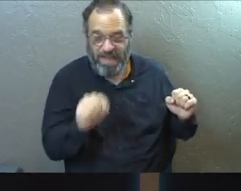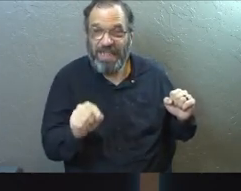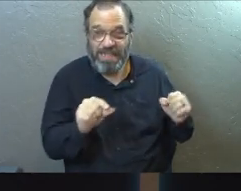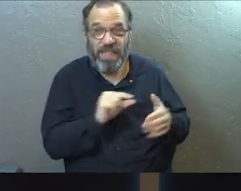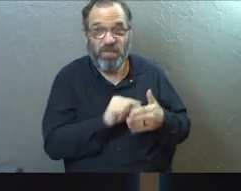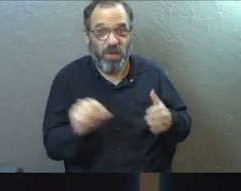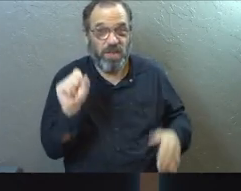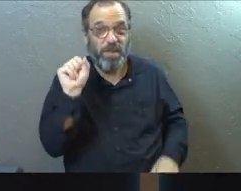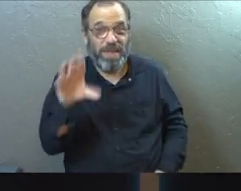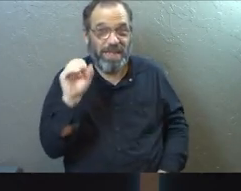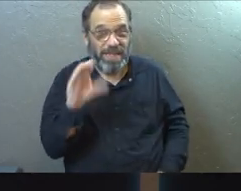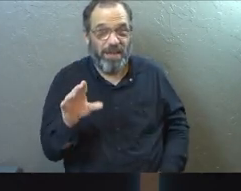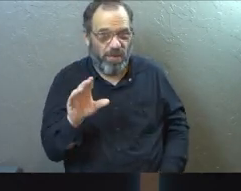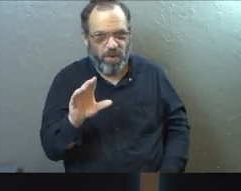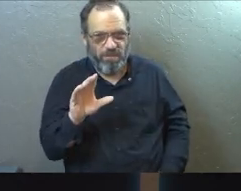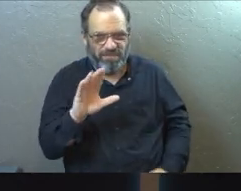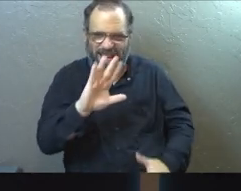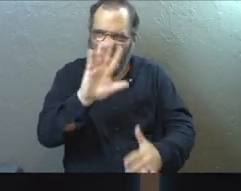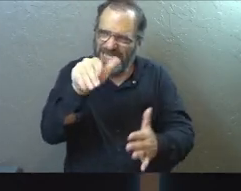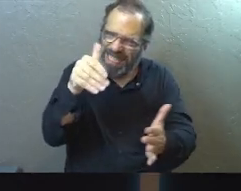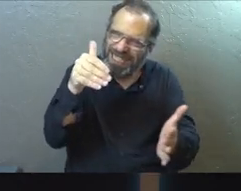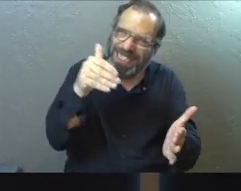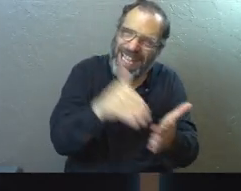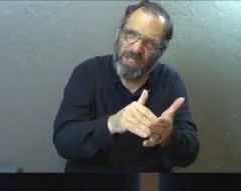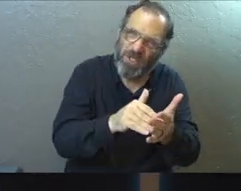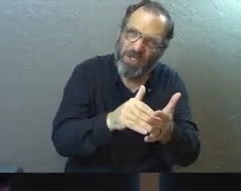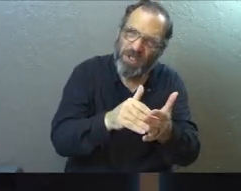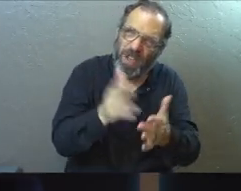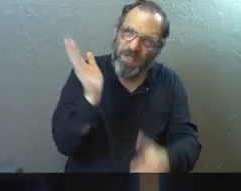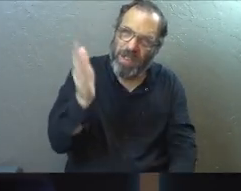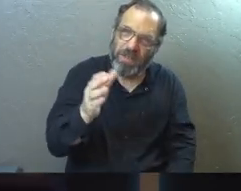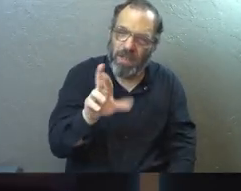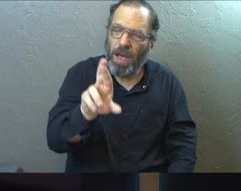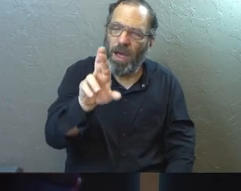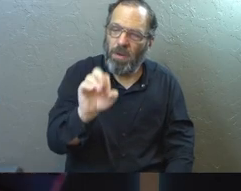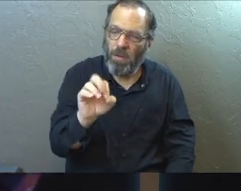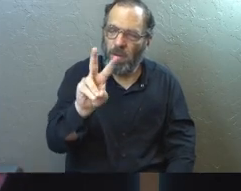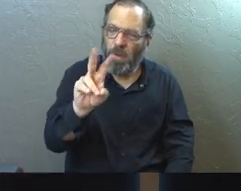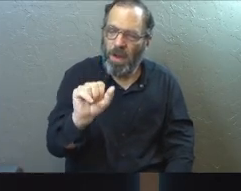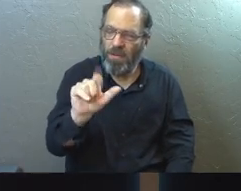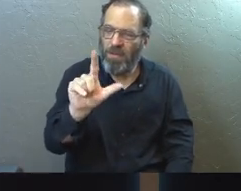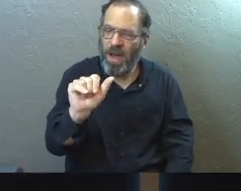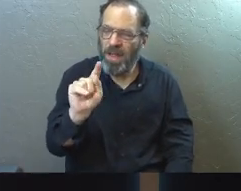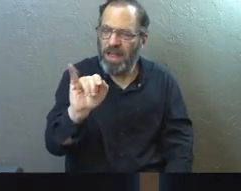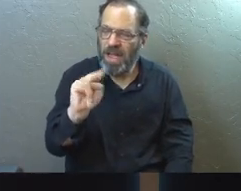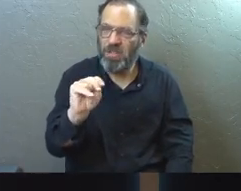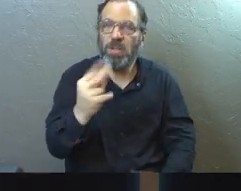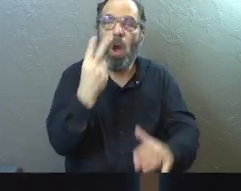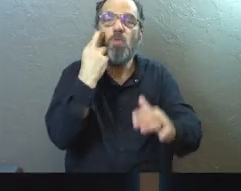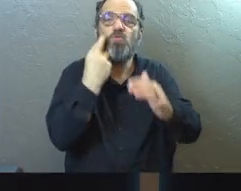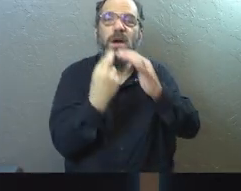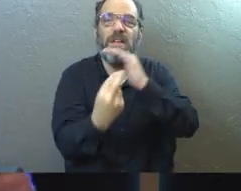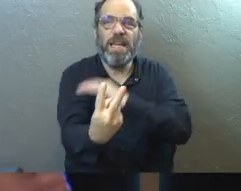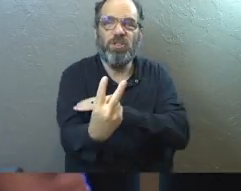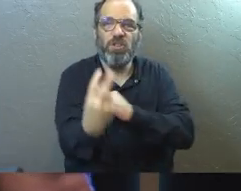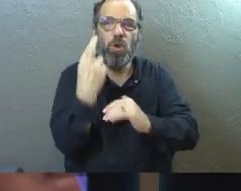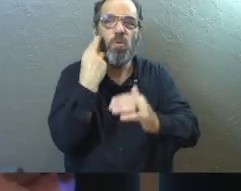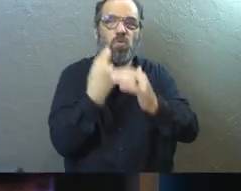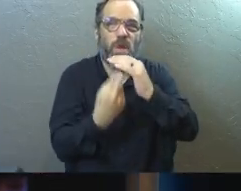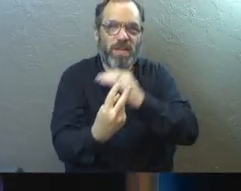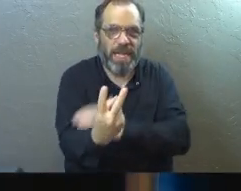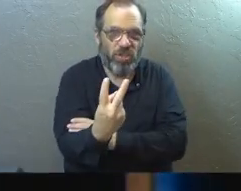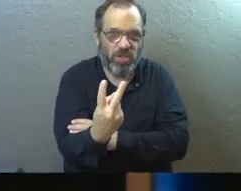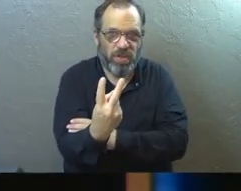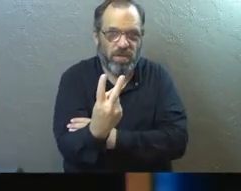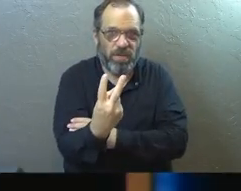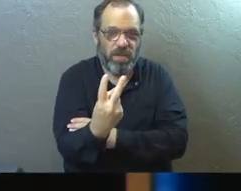behind this whole sermon. It's where all of this started. It's out of the book of Revelation. And again, one of the beautiful things about scripture is